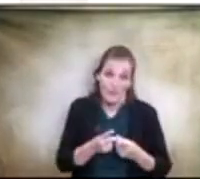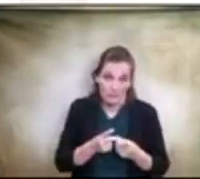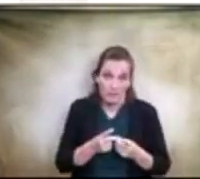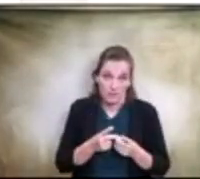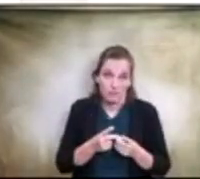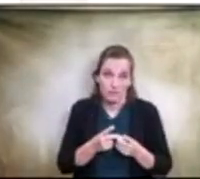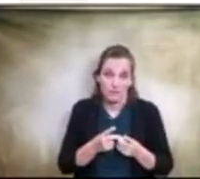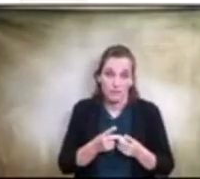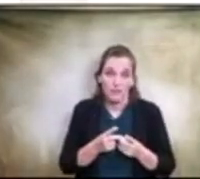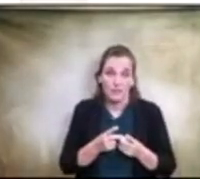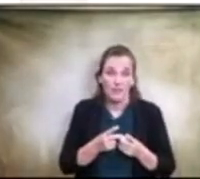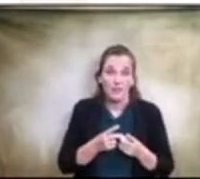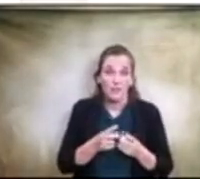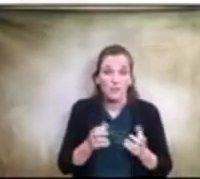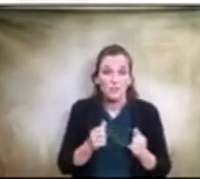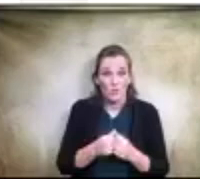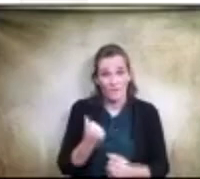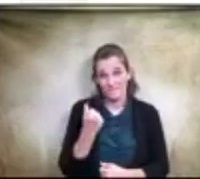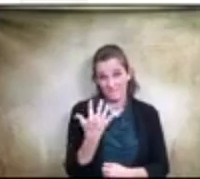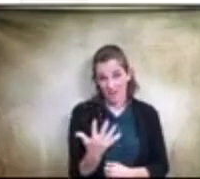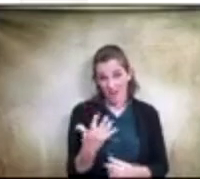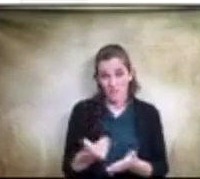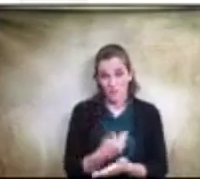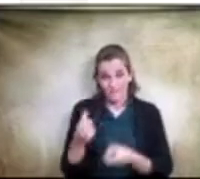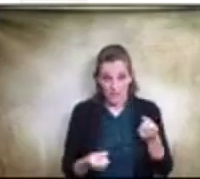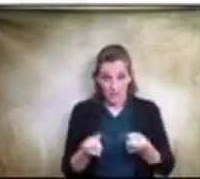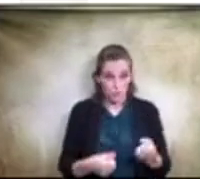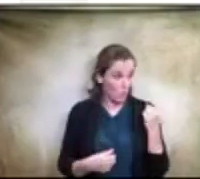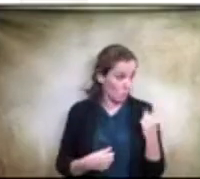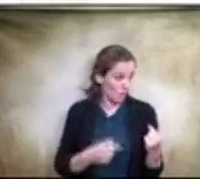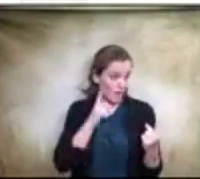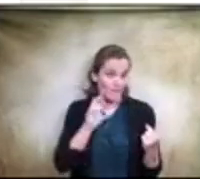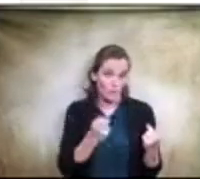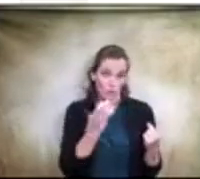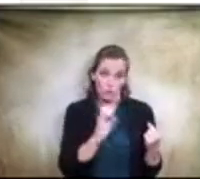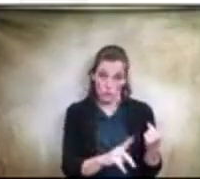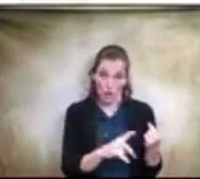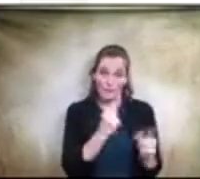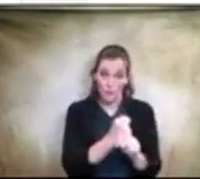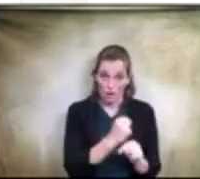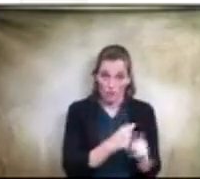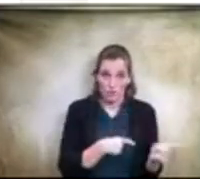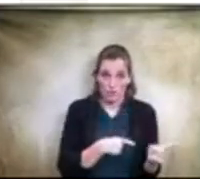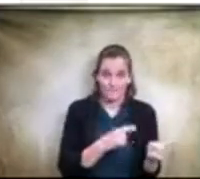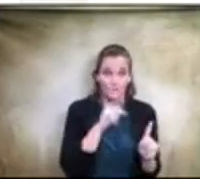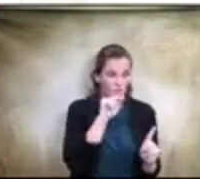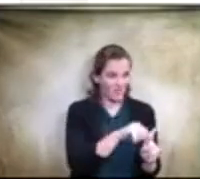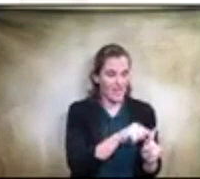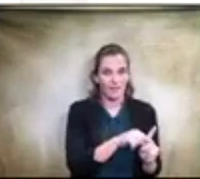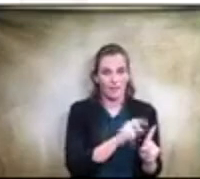the five new vehicles like i say one is for a shop truck for those guys to be able to get out and